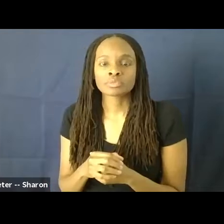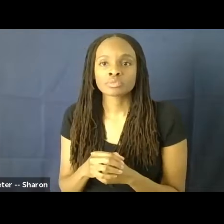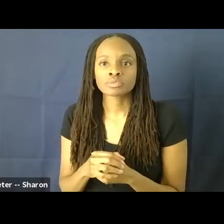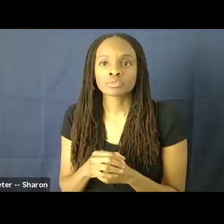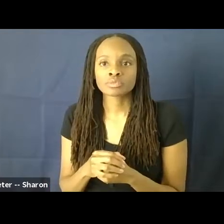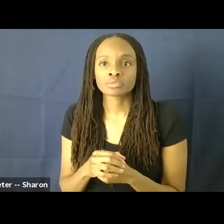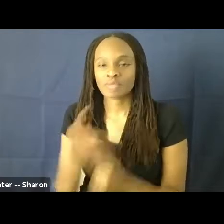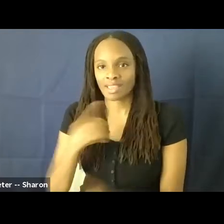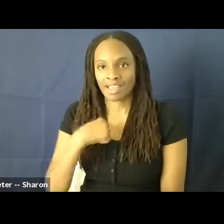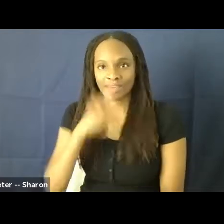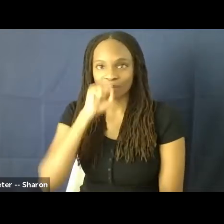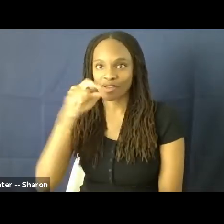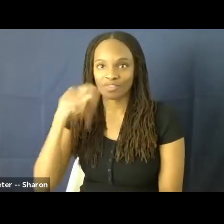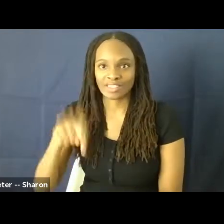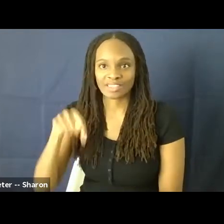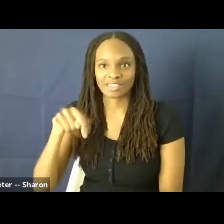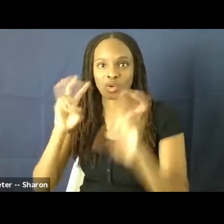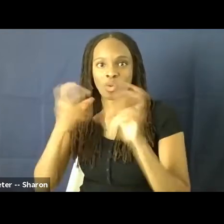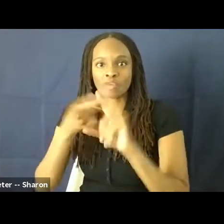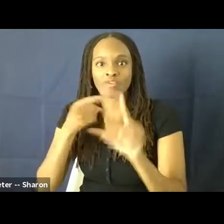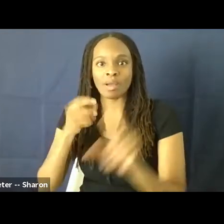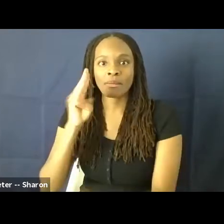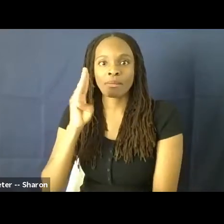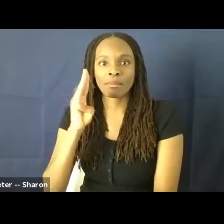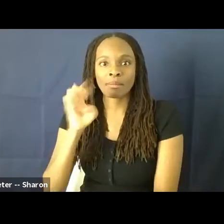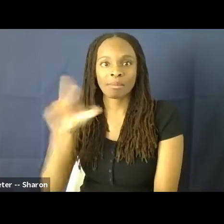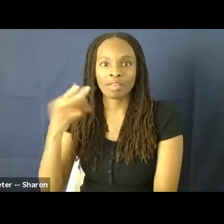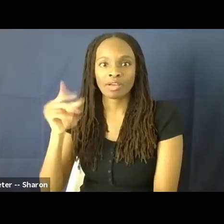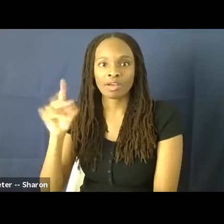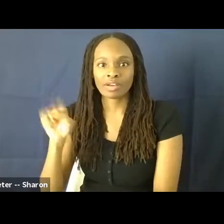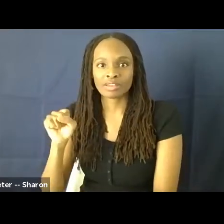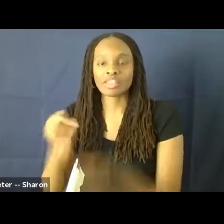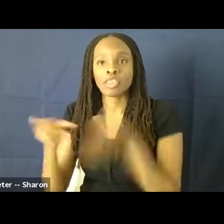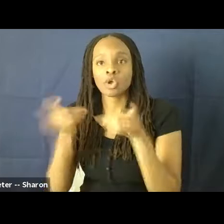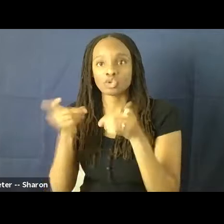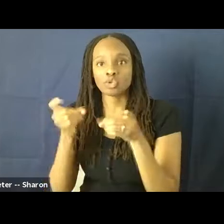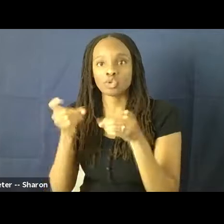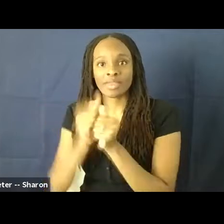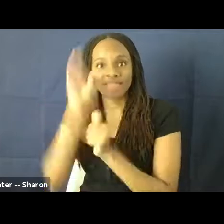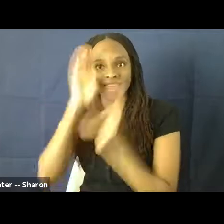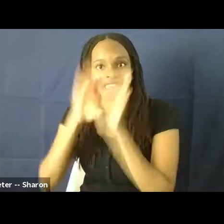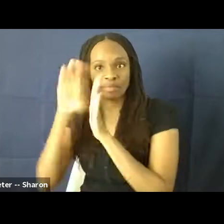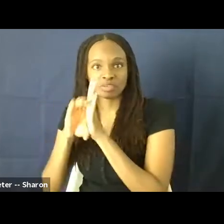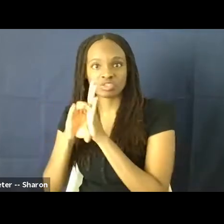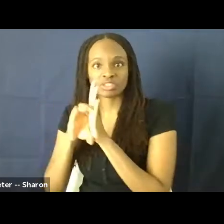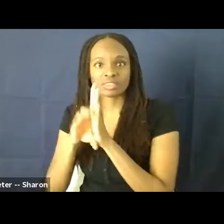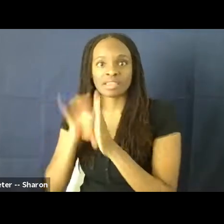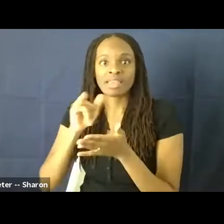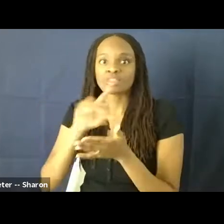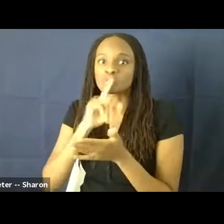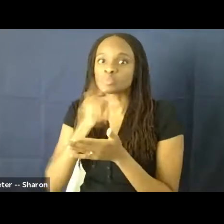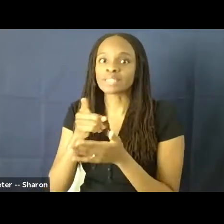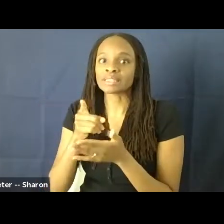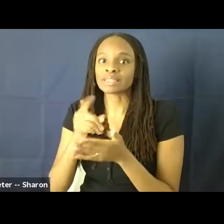I love this quote from Bell Hooks because she constantly reminds us that control over images essential to the maintenance of any system of domination,